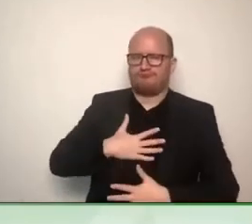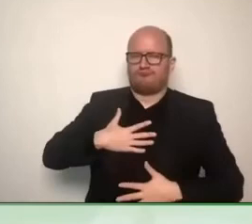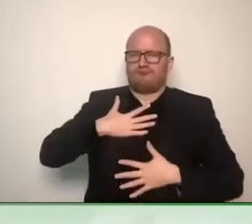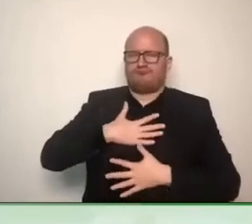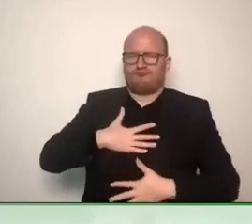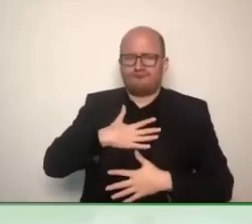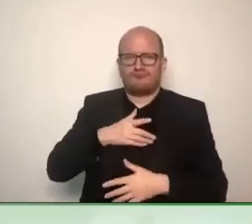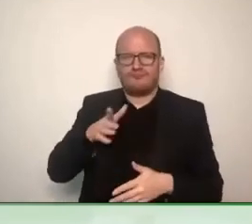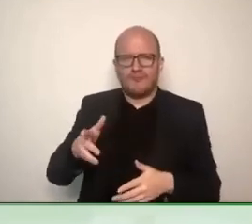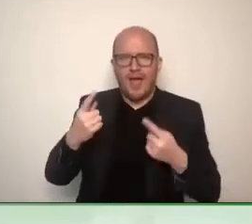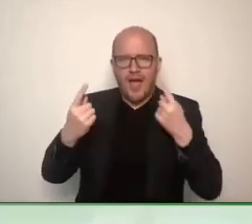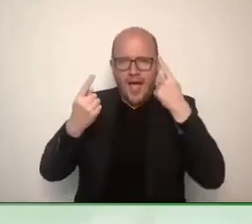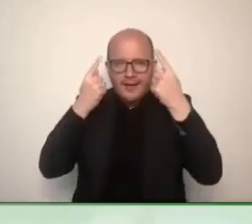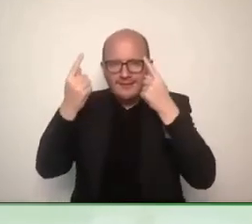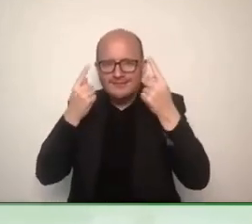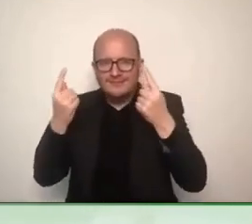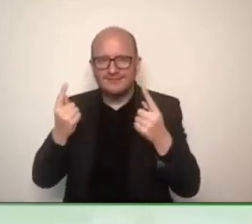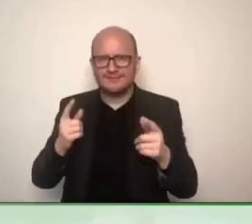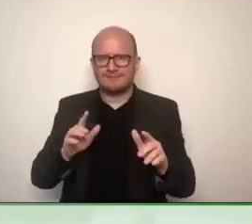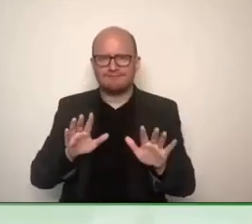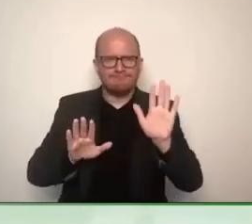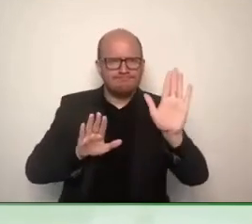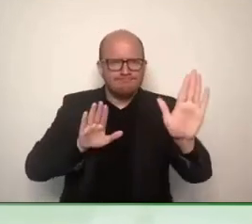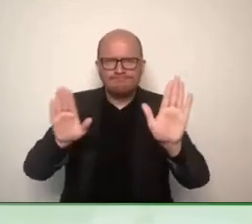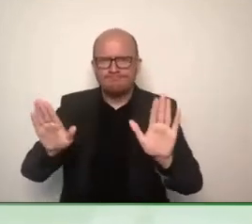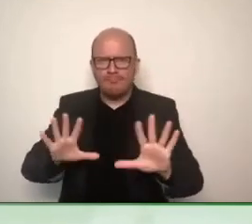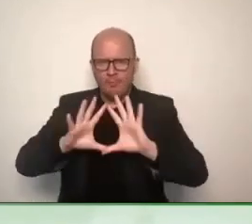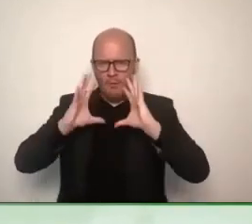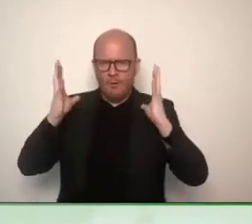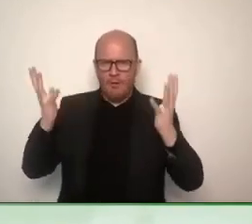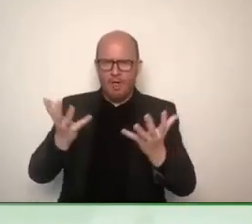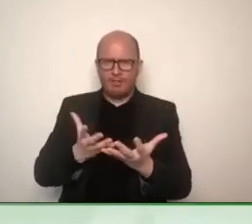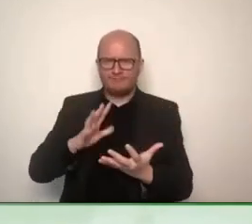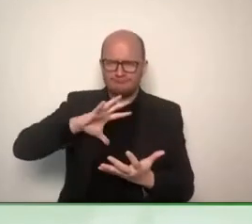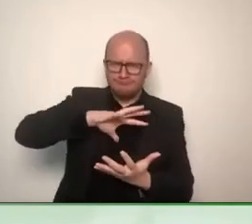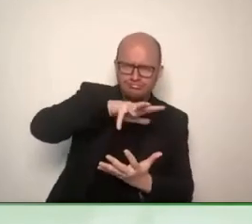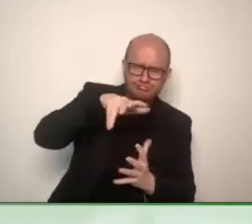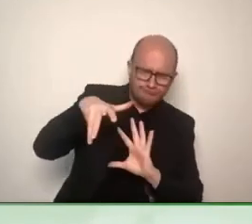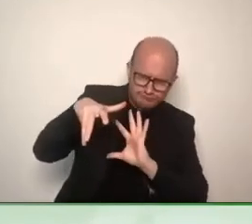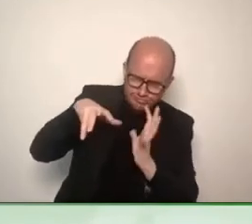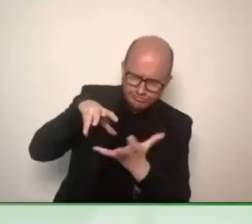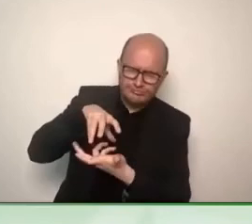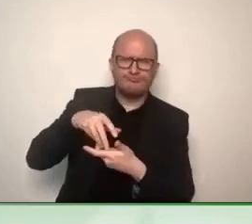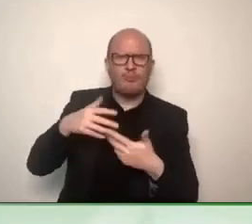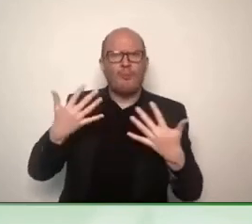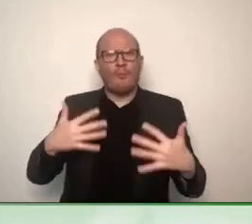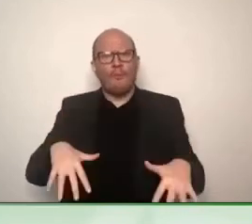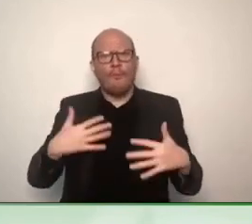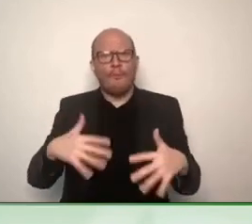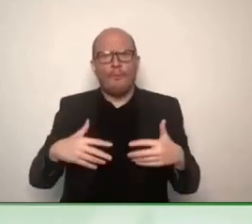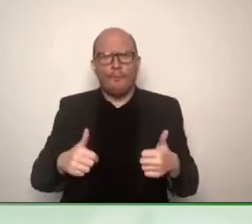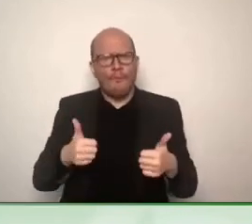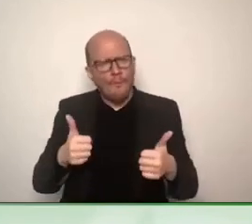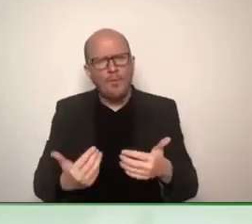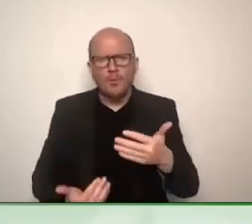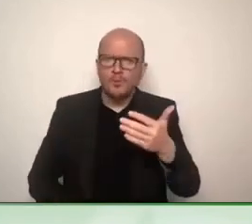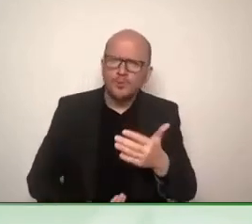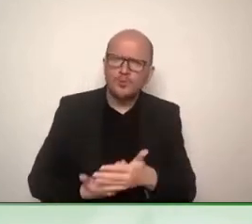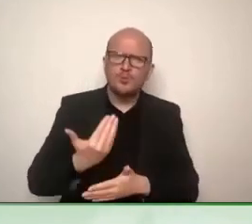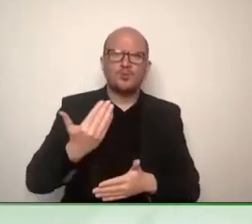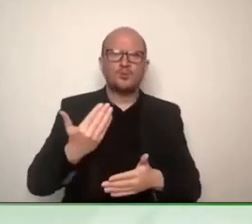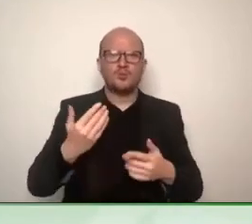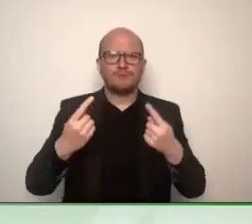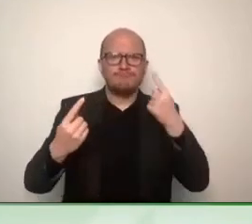from all over the world with some really exciting, yeah, new things. That's what I like most.